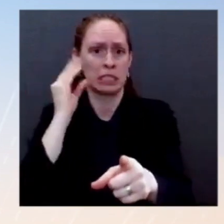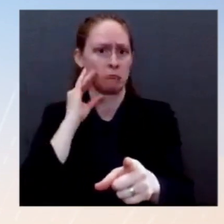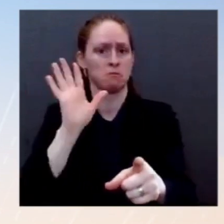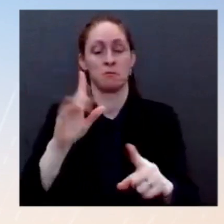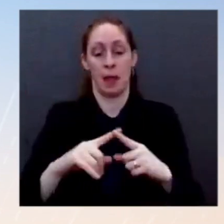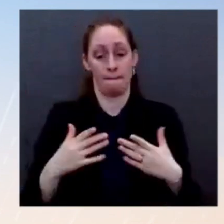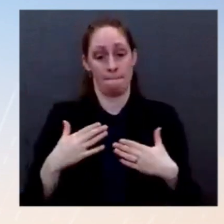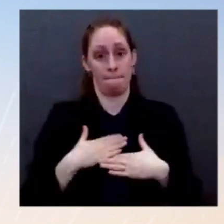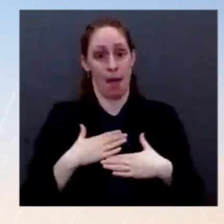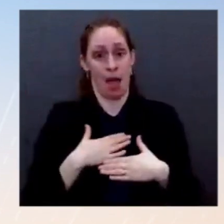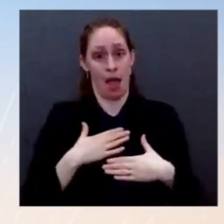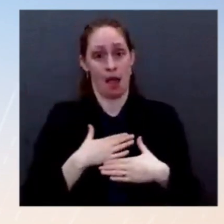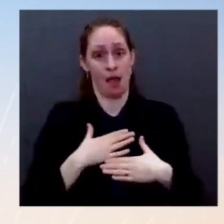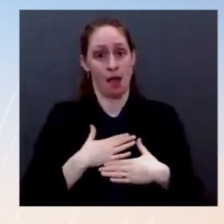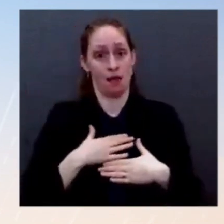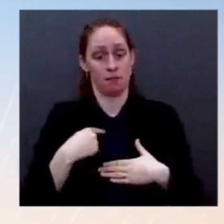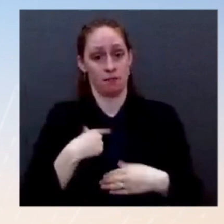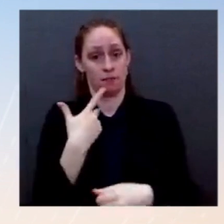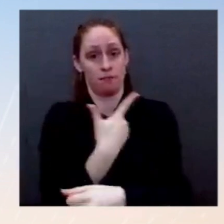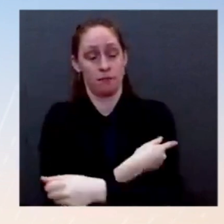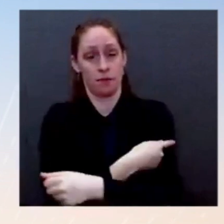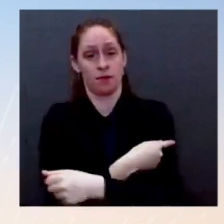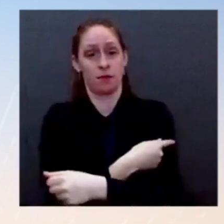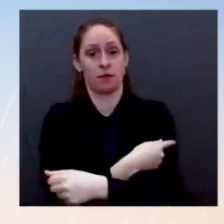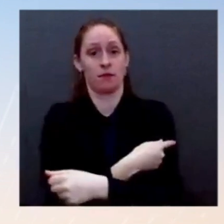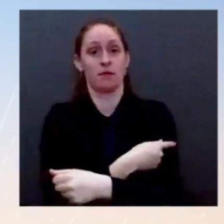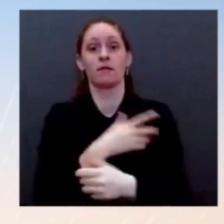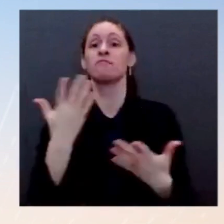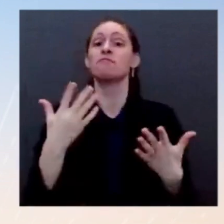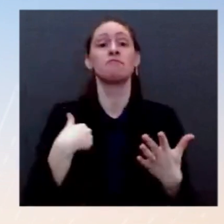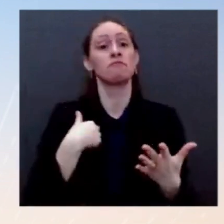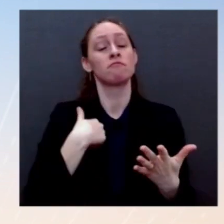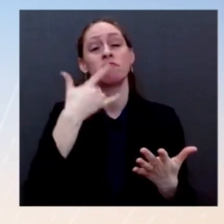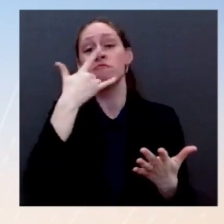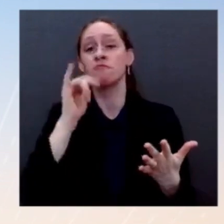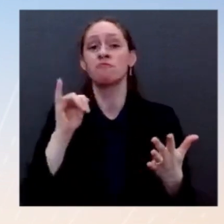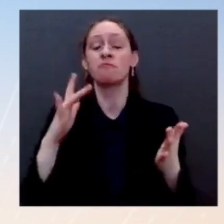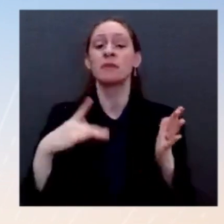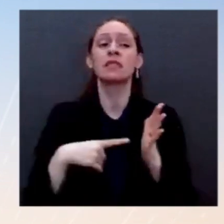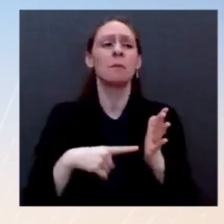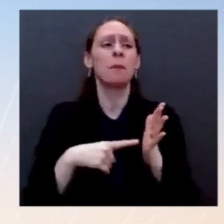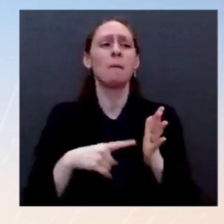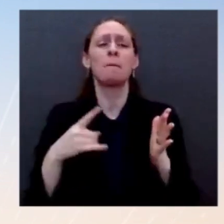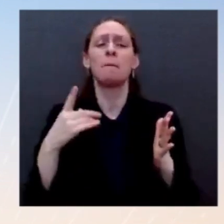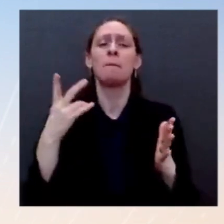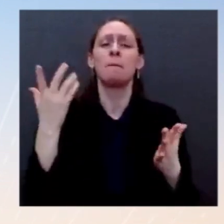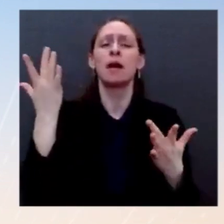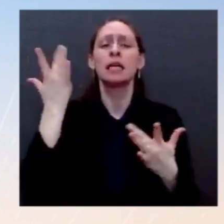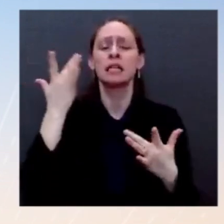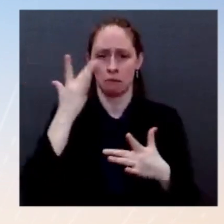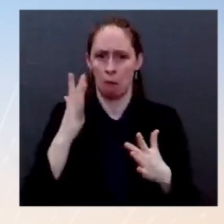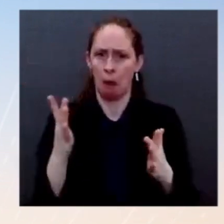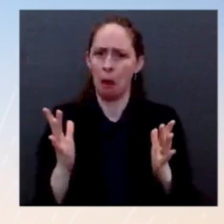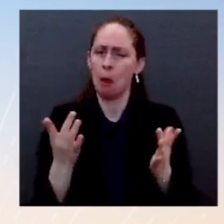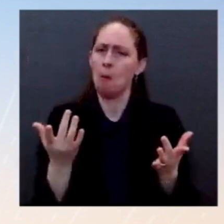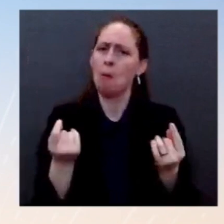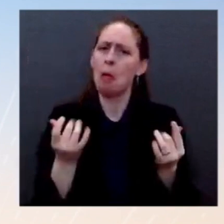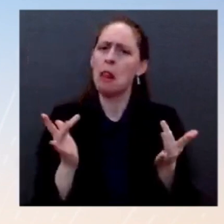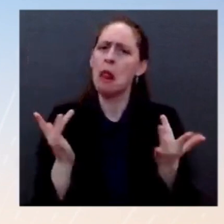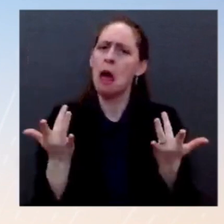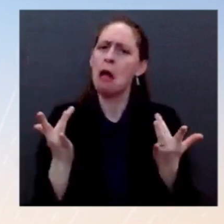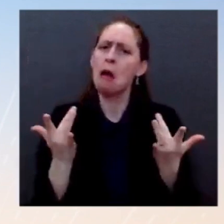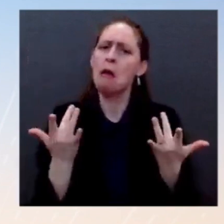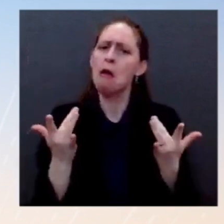that and being unvaccinated. You are 17 times more likely to go to the hospital if you're not vaccinated, 20 times more likely to die.